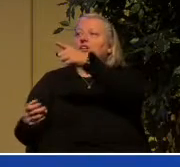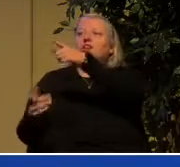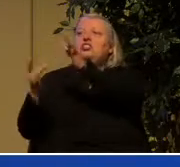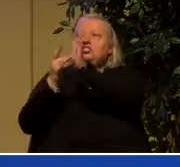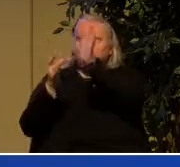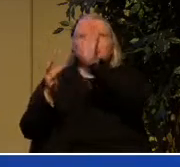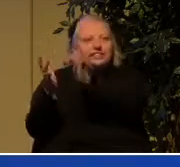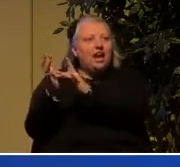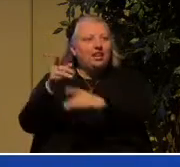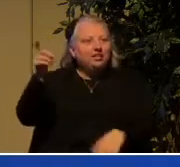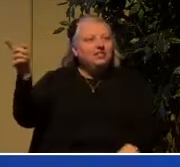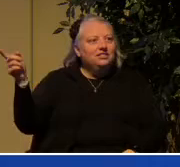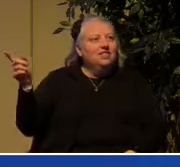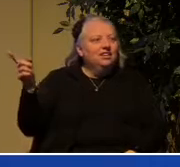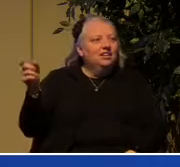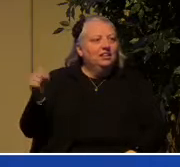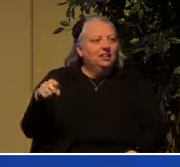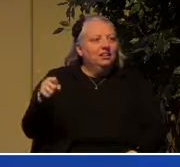Jesus.